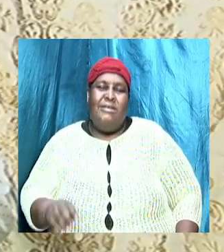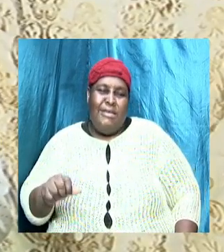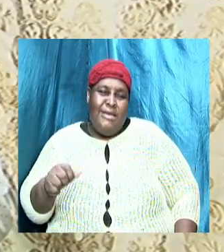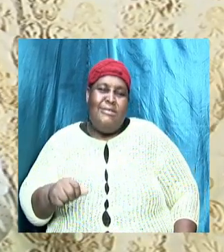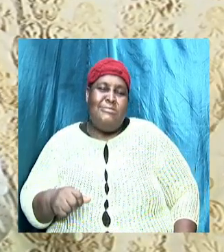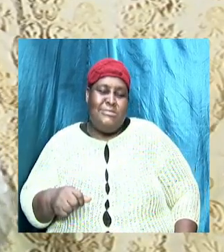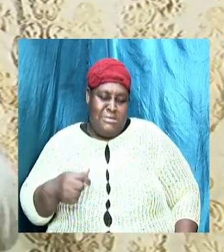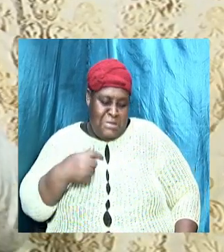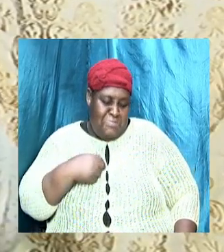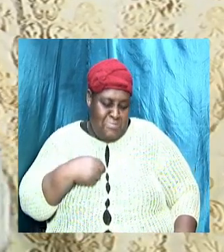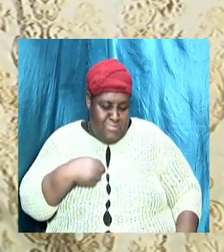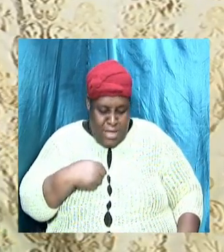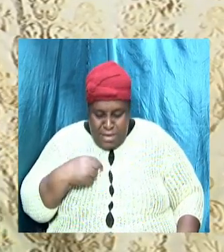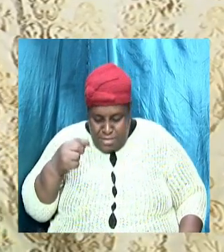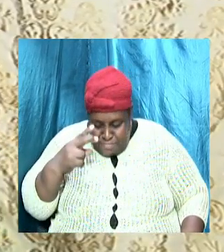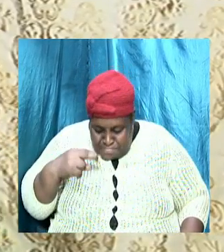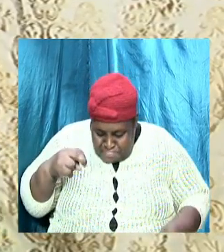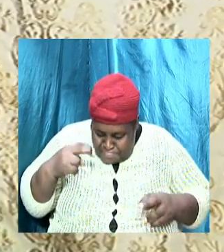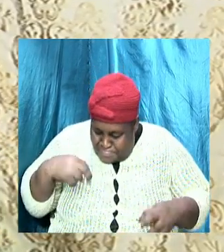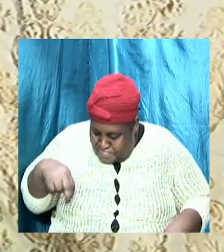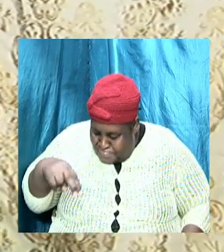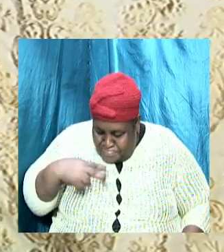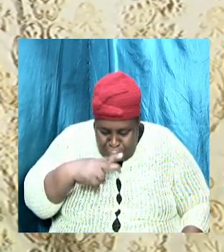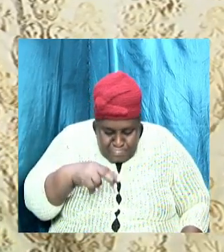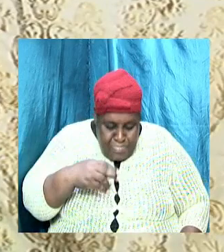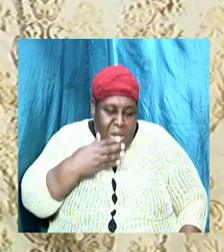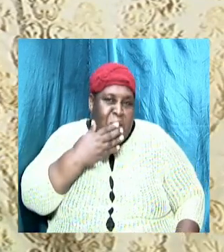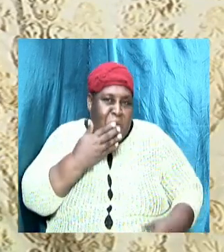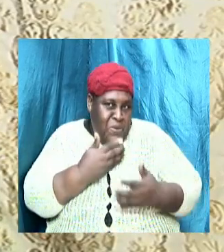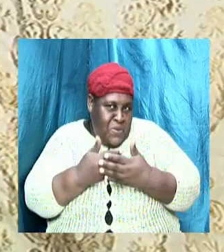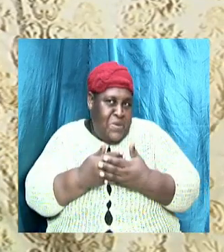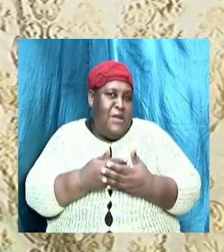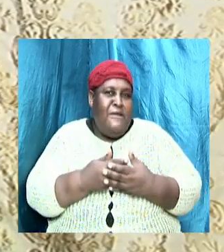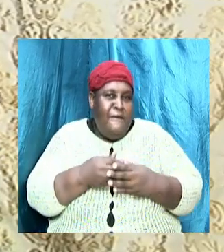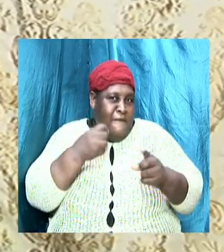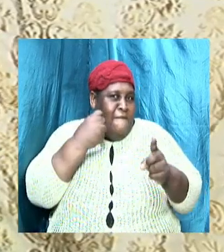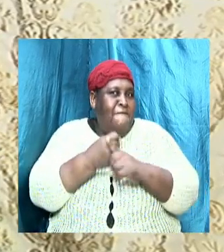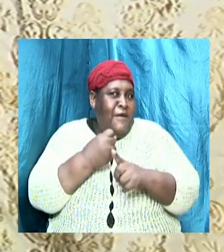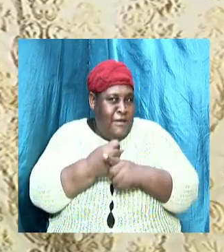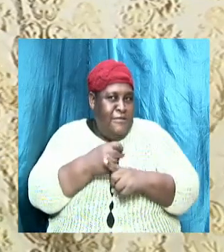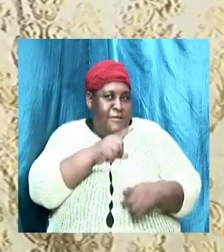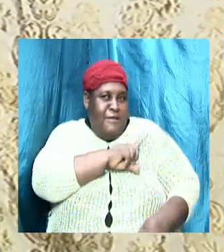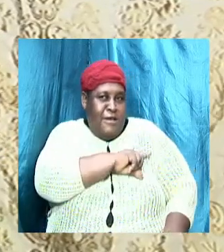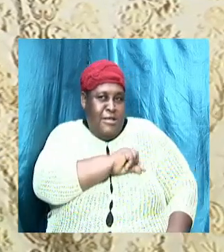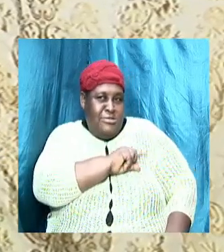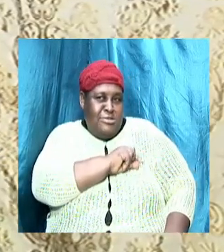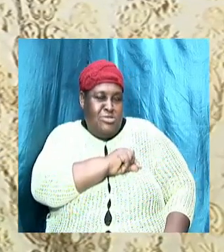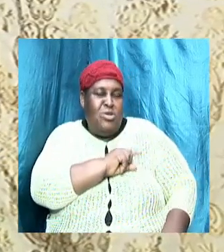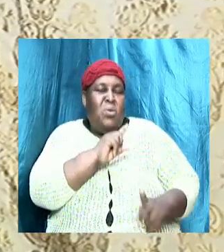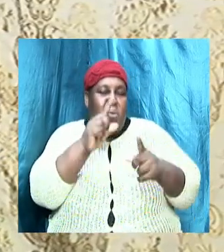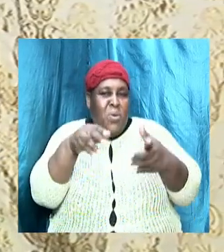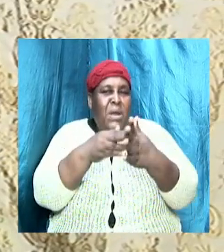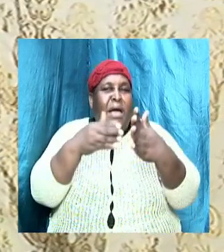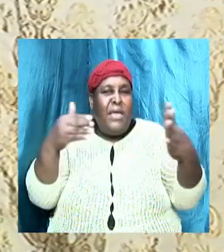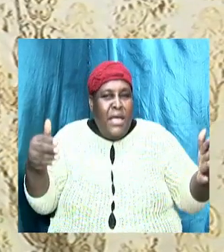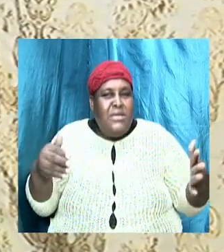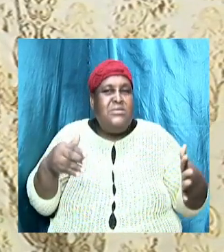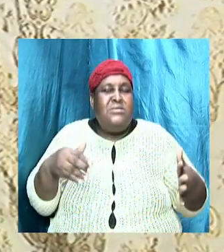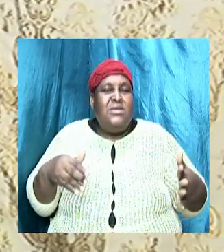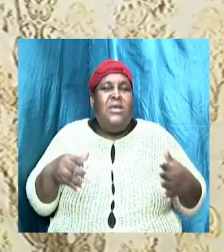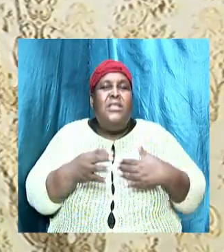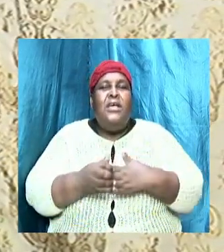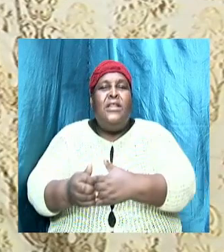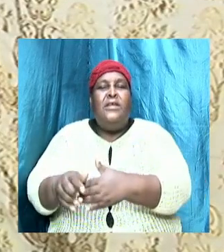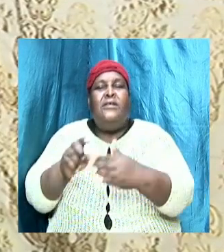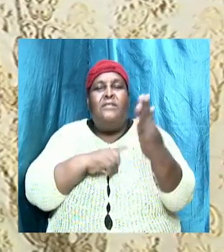it, I can't wear it, and you're fighting your conscience, you're going against the leading of the Lord. If you have to fight your conscience